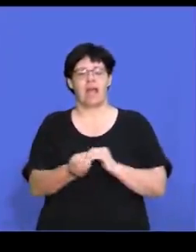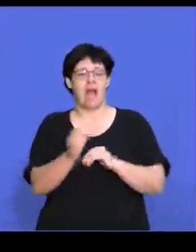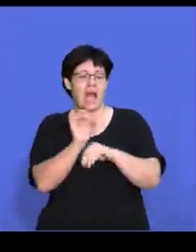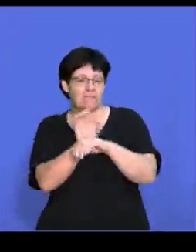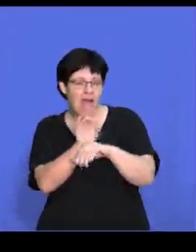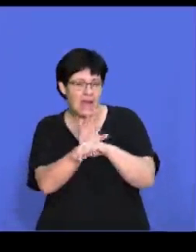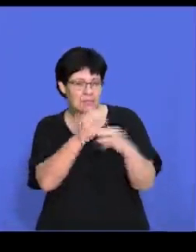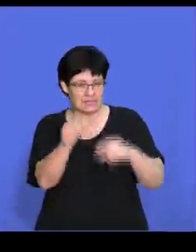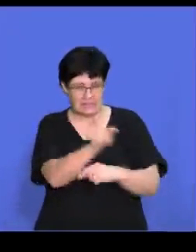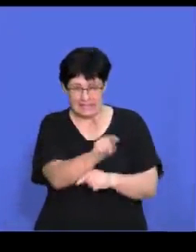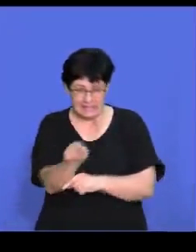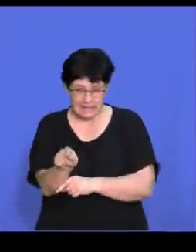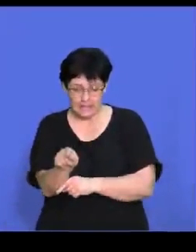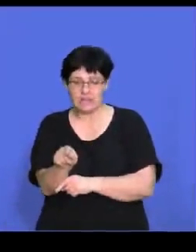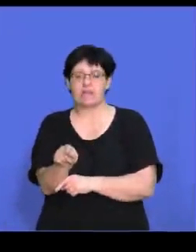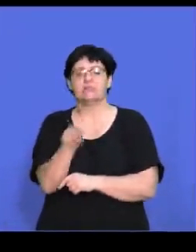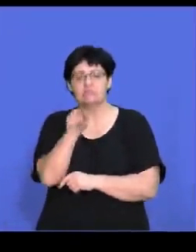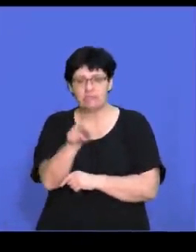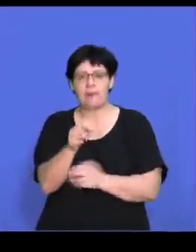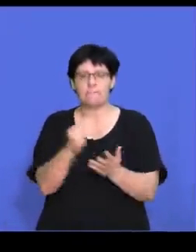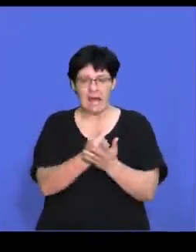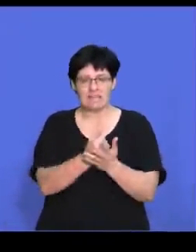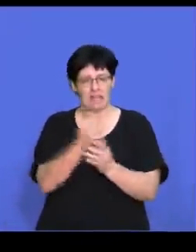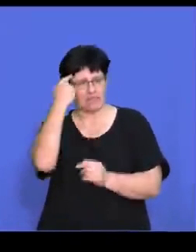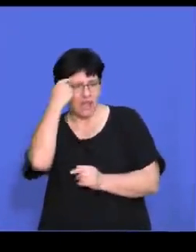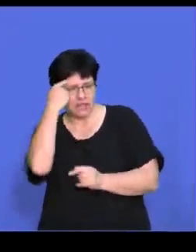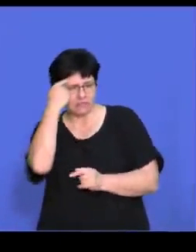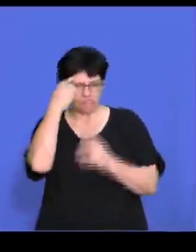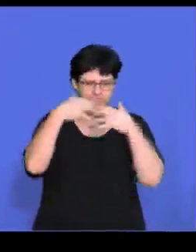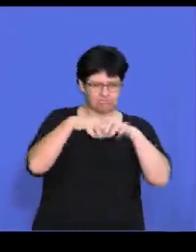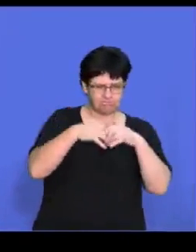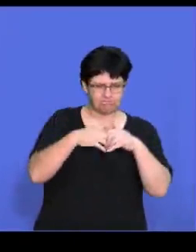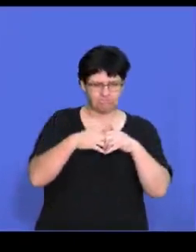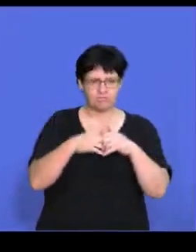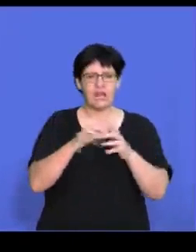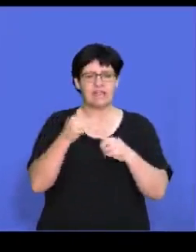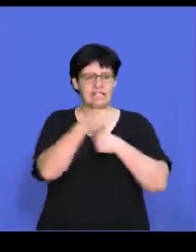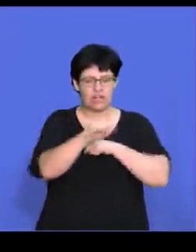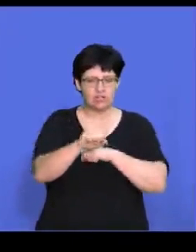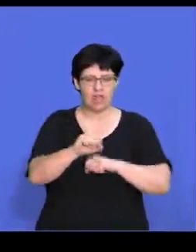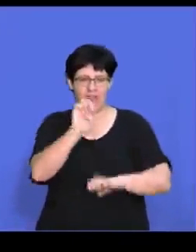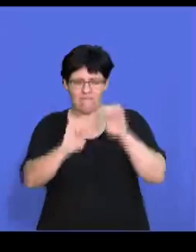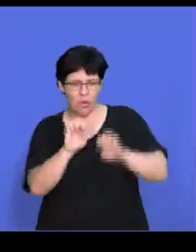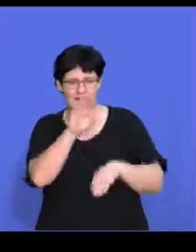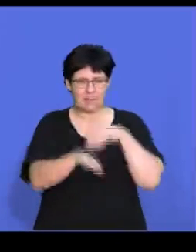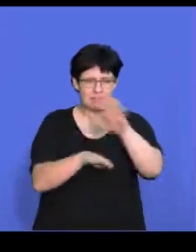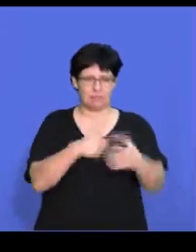advise, uh, the business on, on steps they should consider when, uh, evaluating strategies.